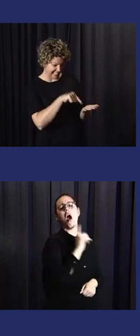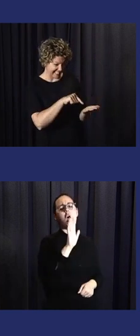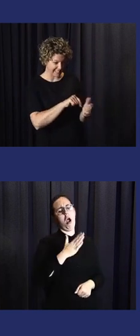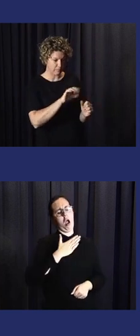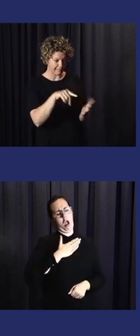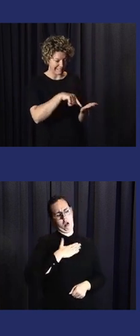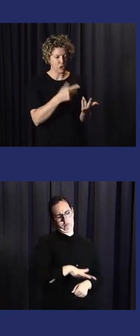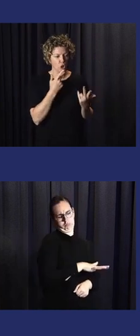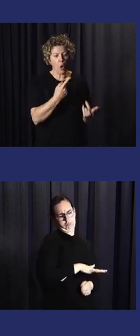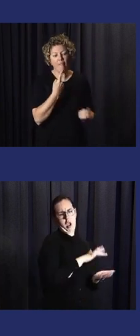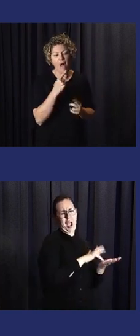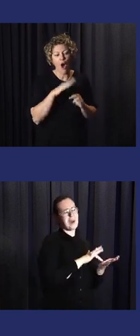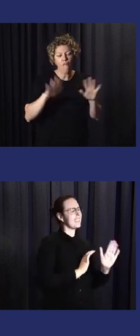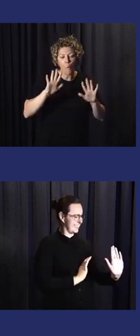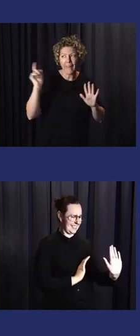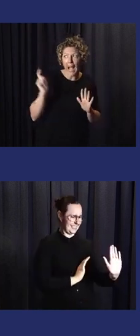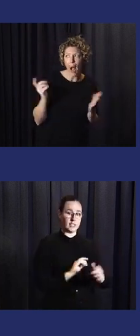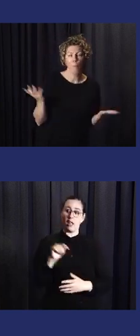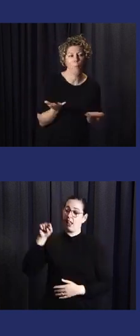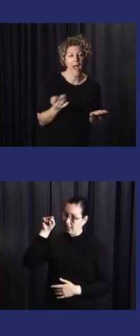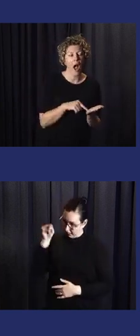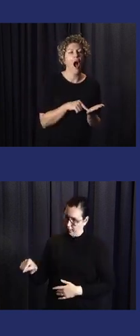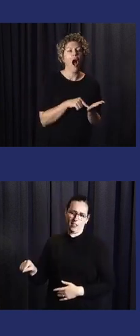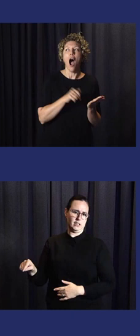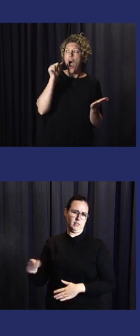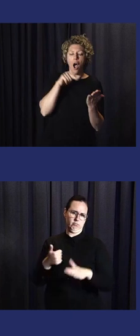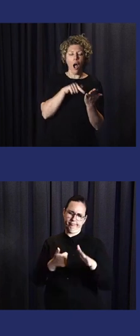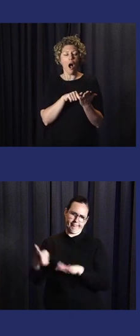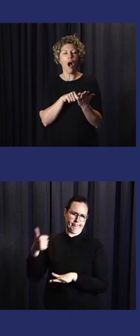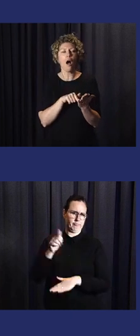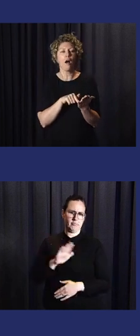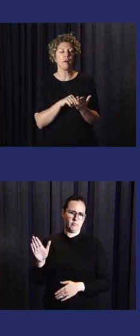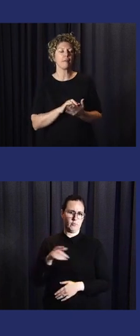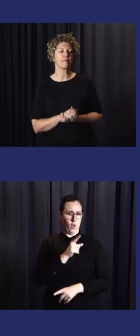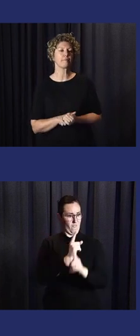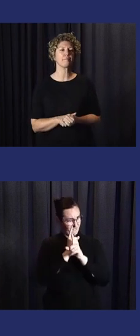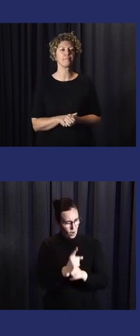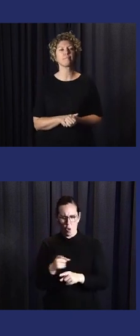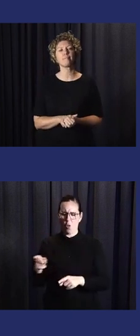in consultation with communities, so that they understand what the message is all about.